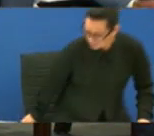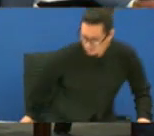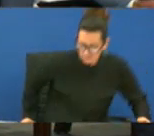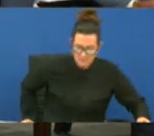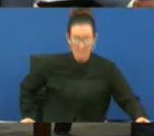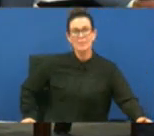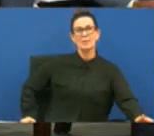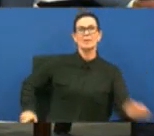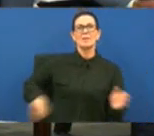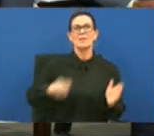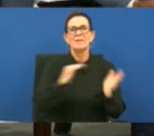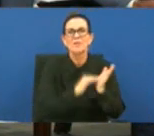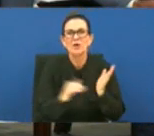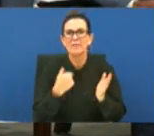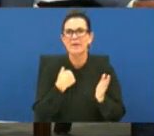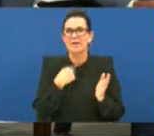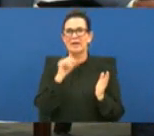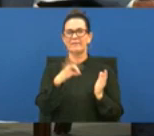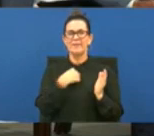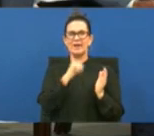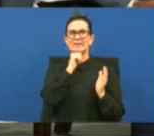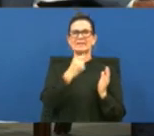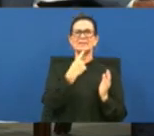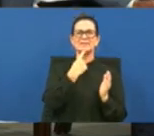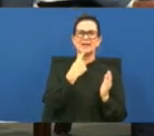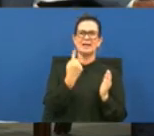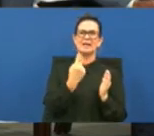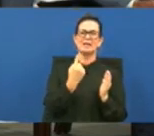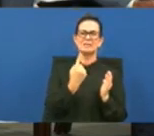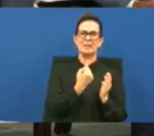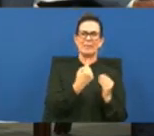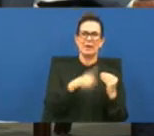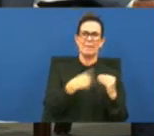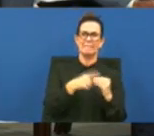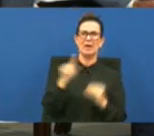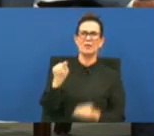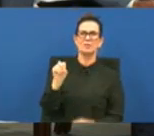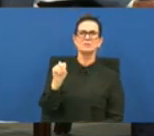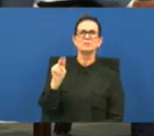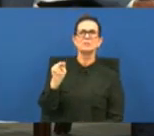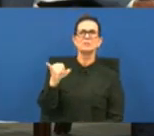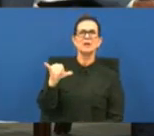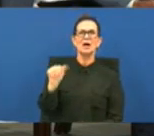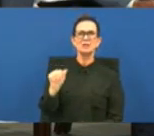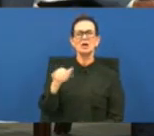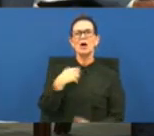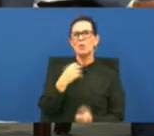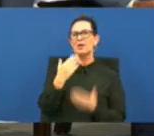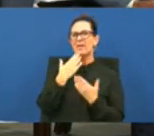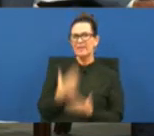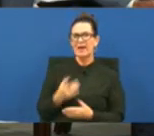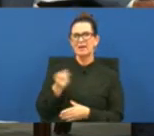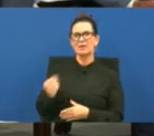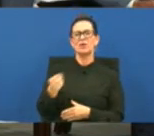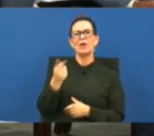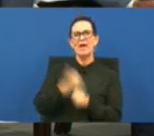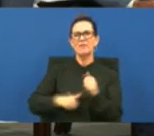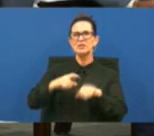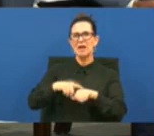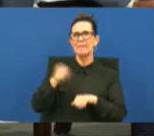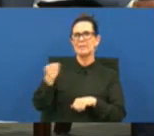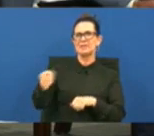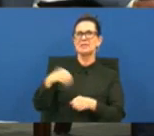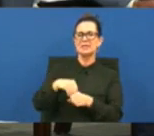to thank uh tanya miles for her service anytime she's in a room i want to make sure that we